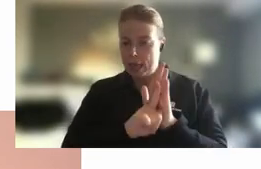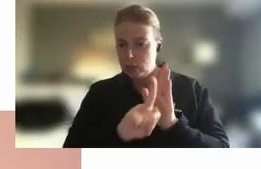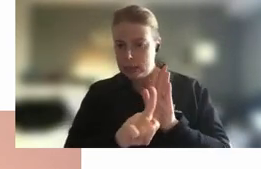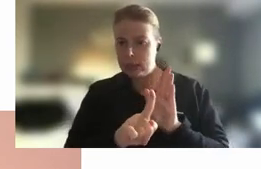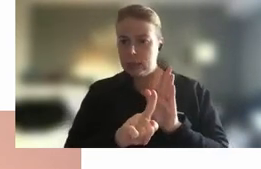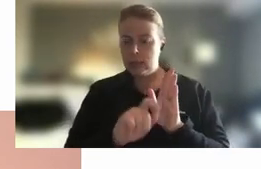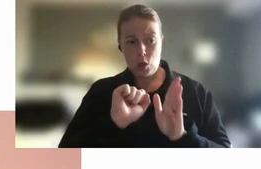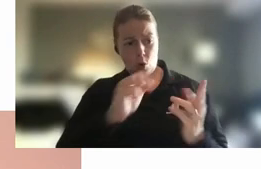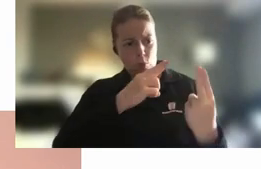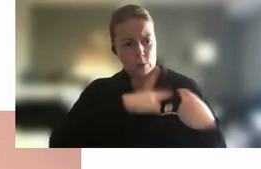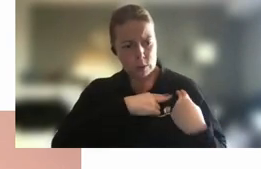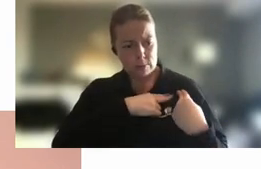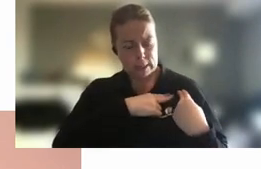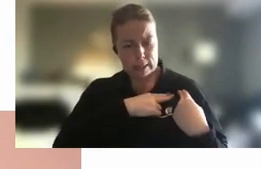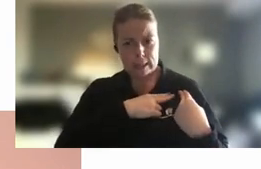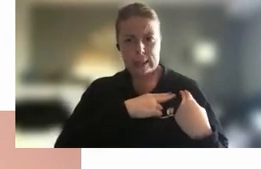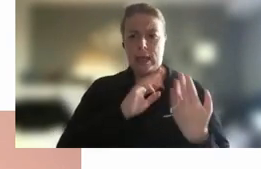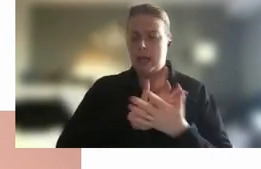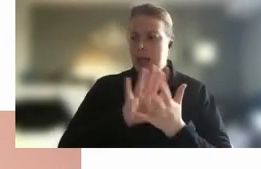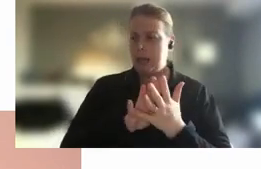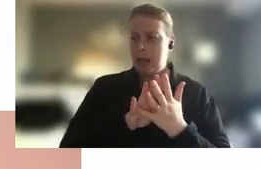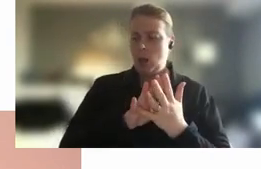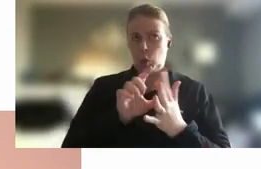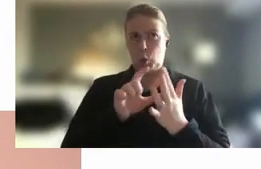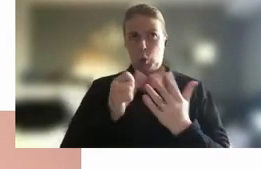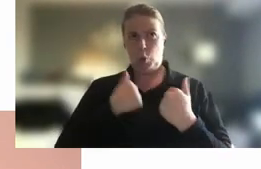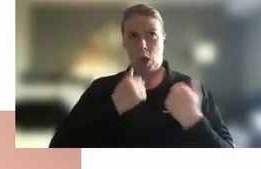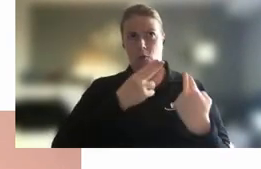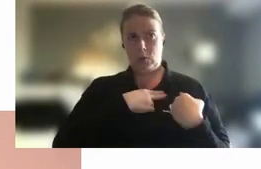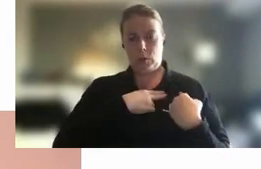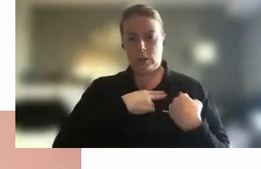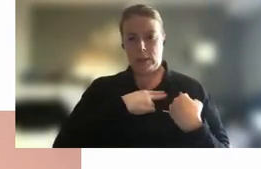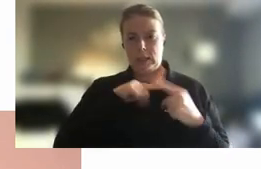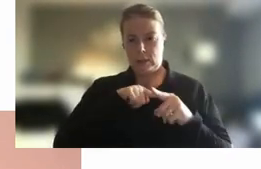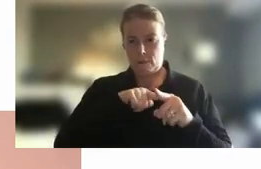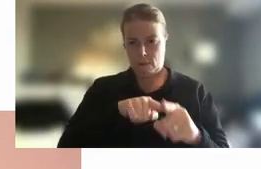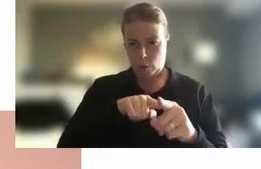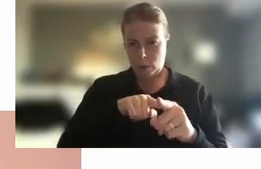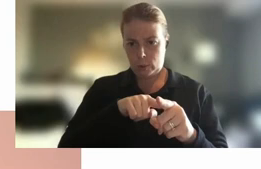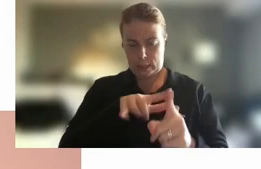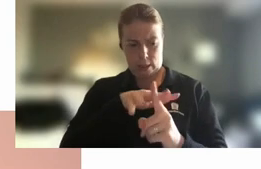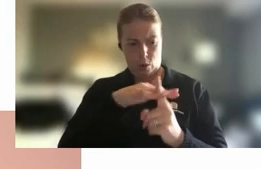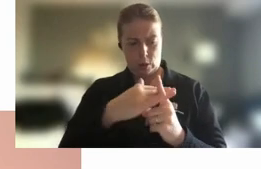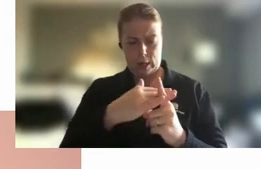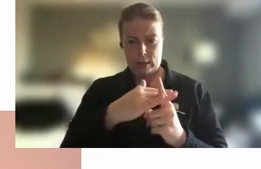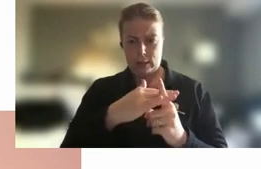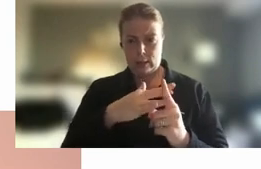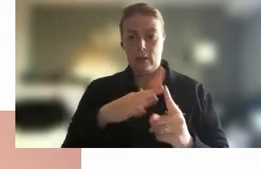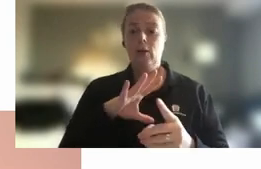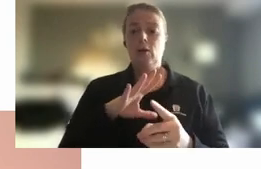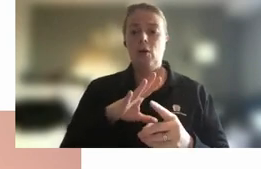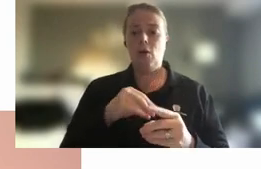can you do that responsibly within the Westminster construct and within the construct of integrity that applies to all of us as public servants